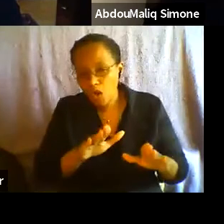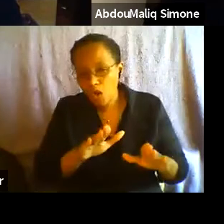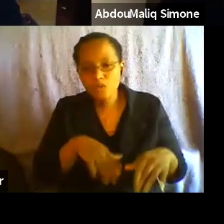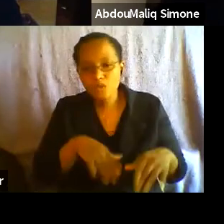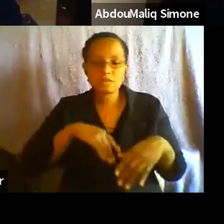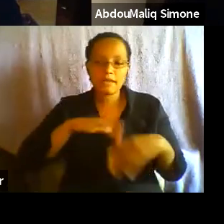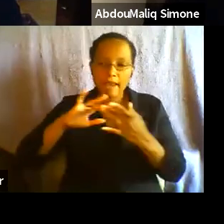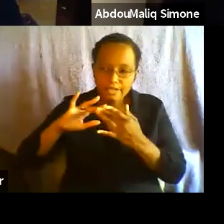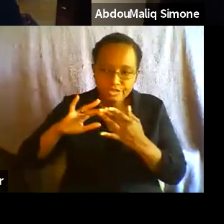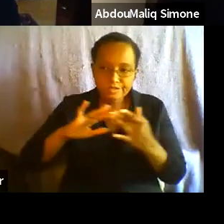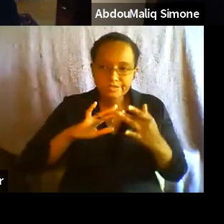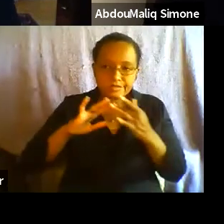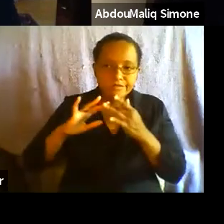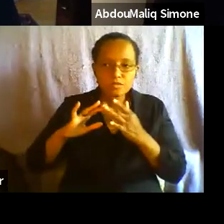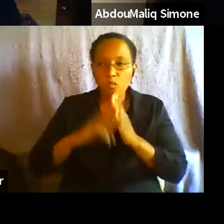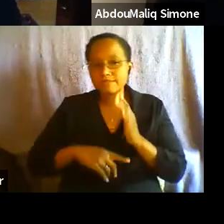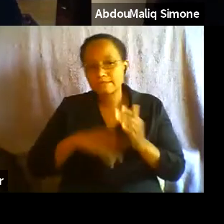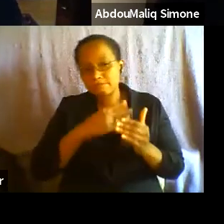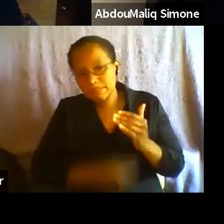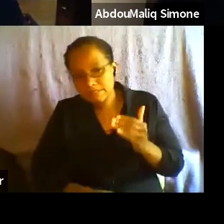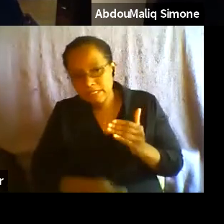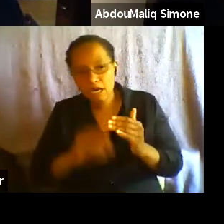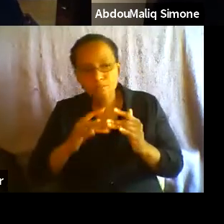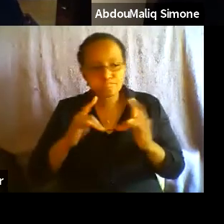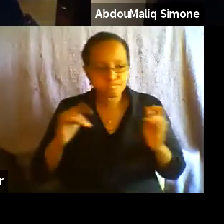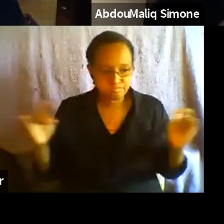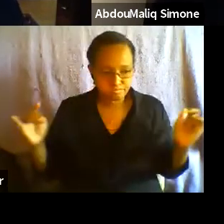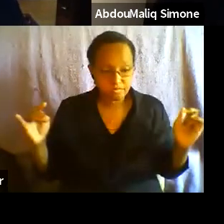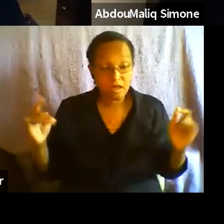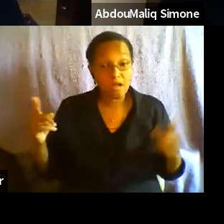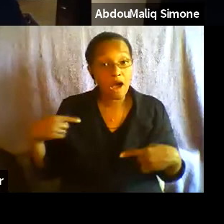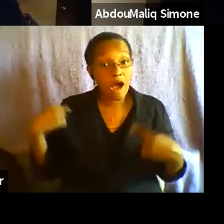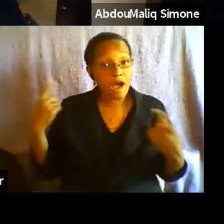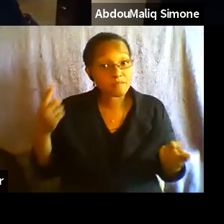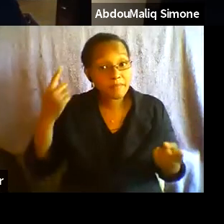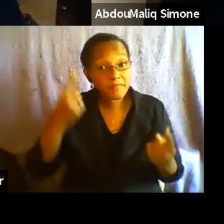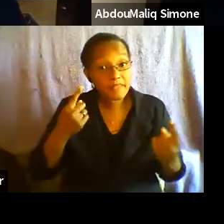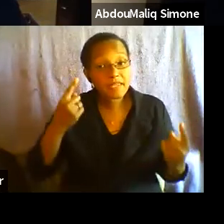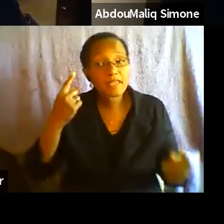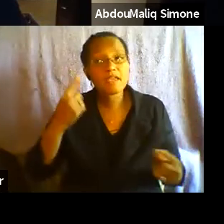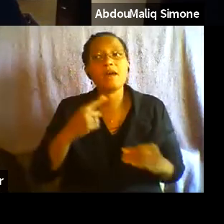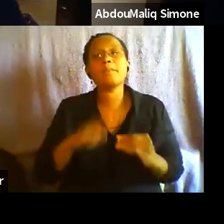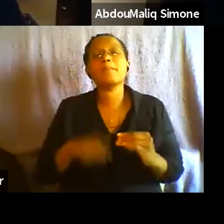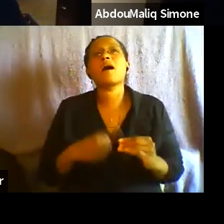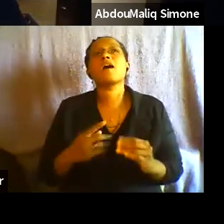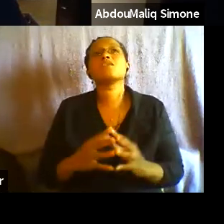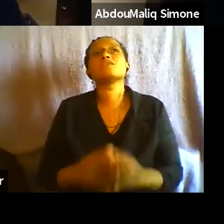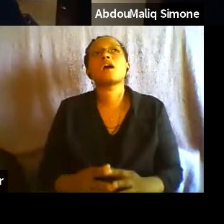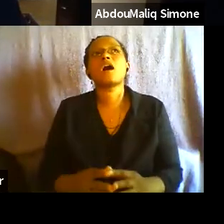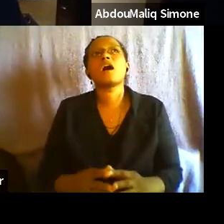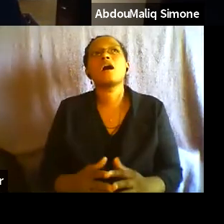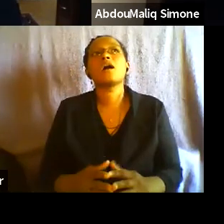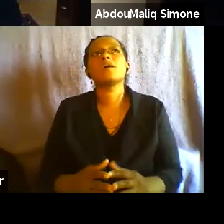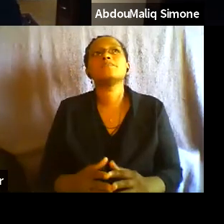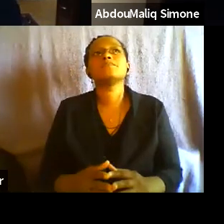lacking and so forth. And, and I've been thinking a long time about something that is, uh, immaterial